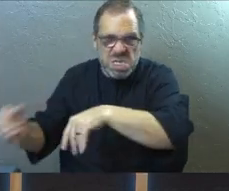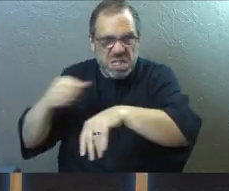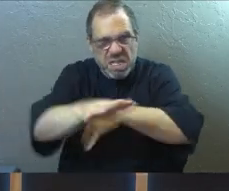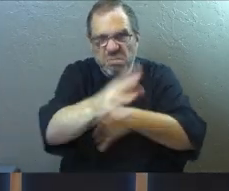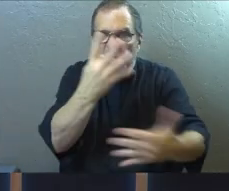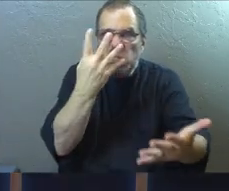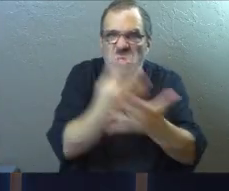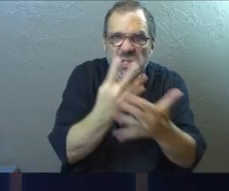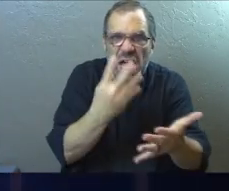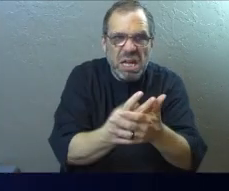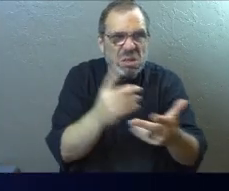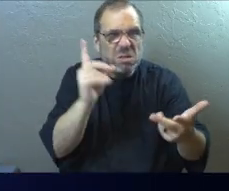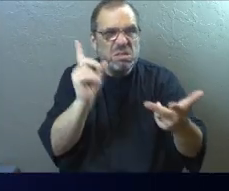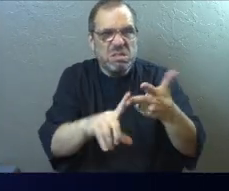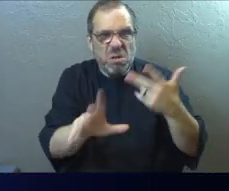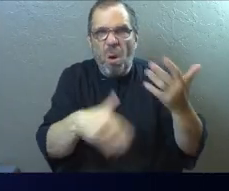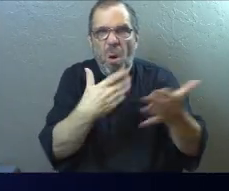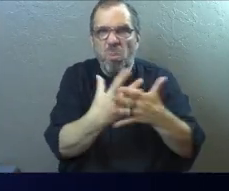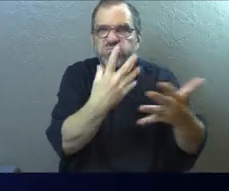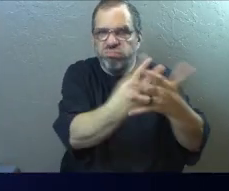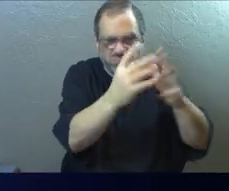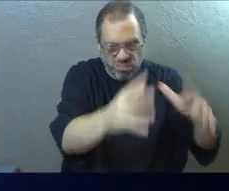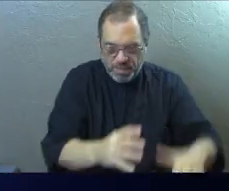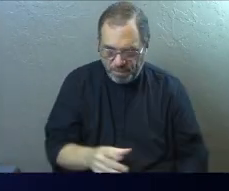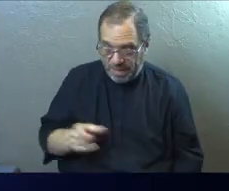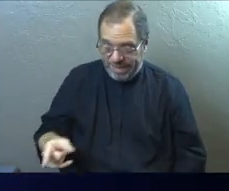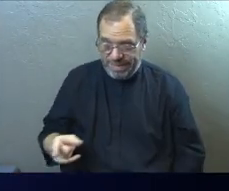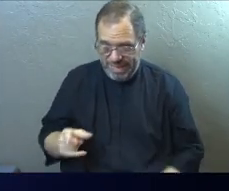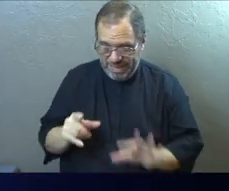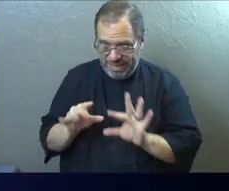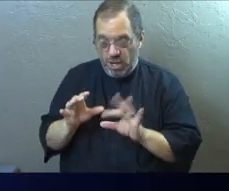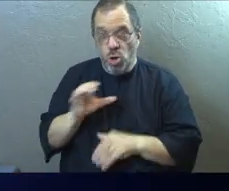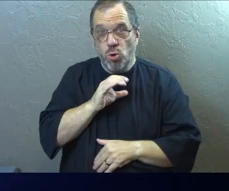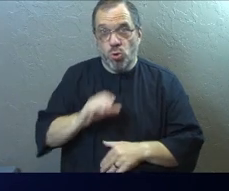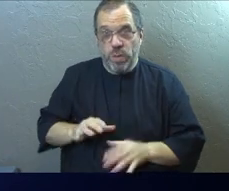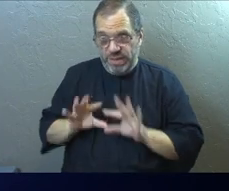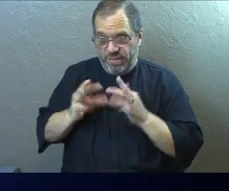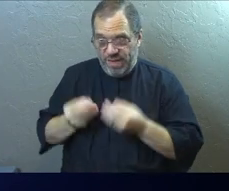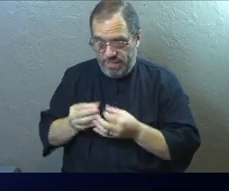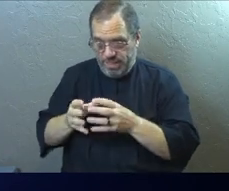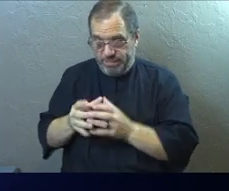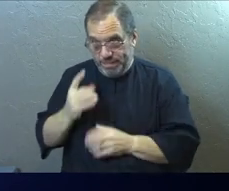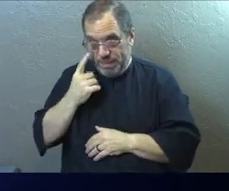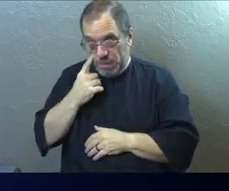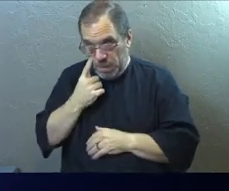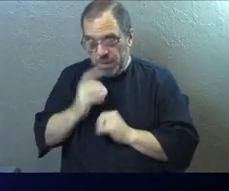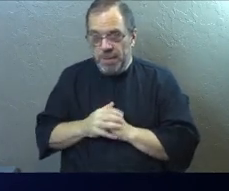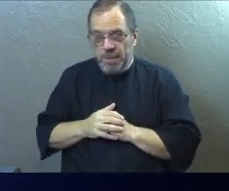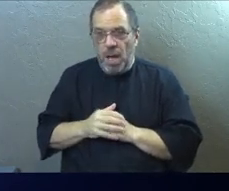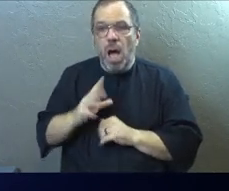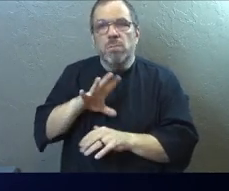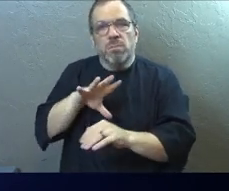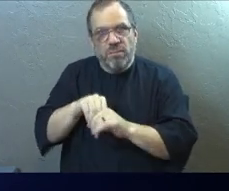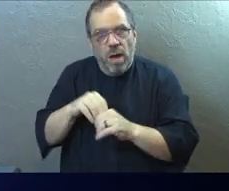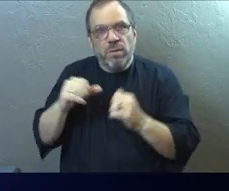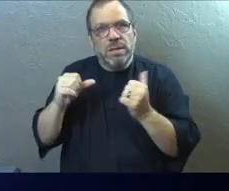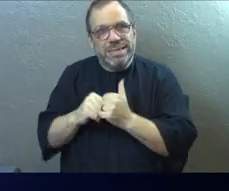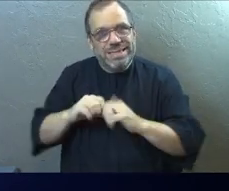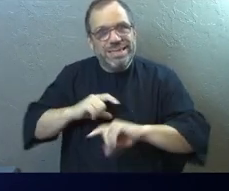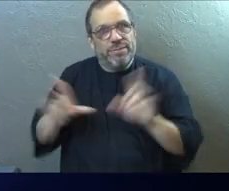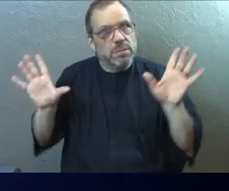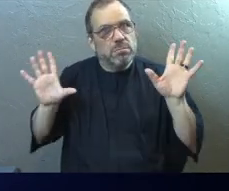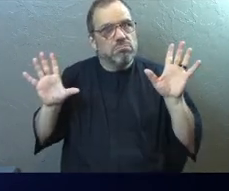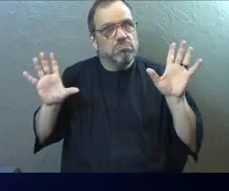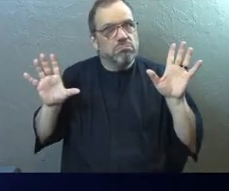off to jails and to camps and things like that, this little Christian family saw it, and they said, we want to be a part of something